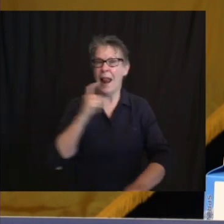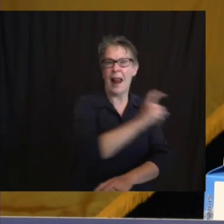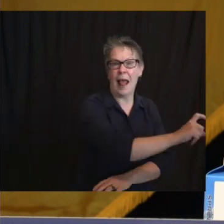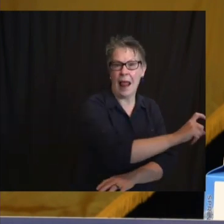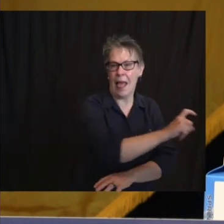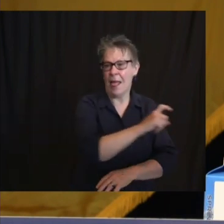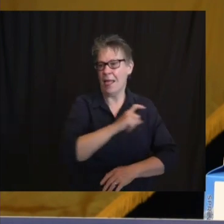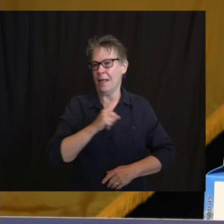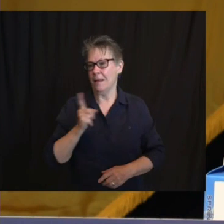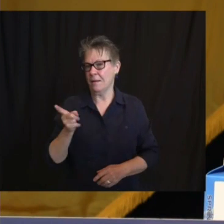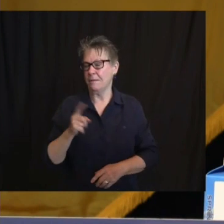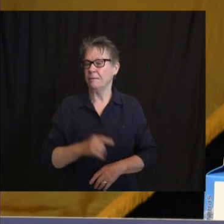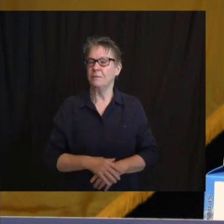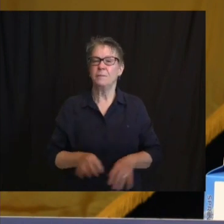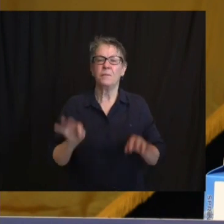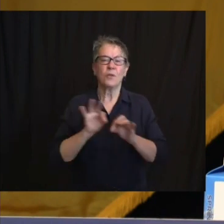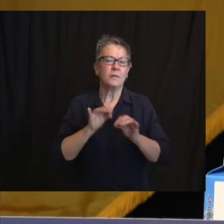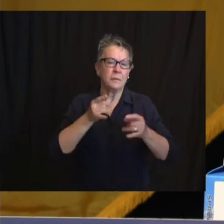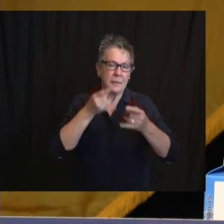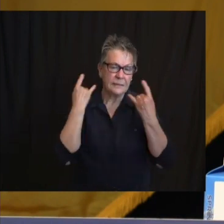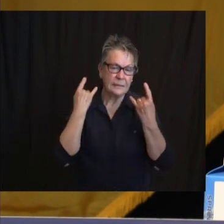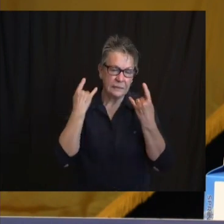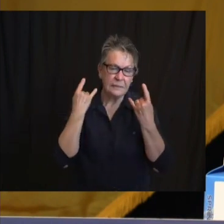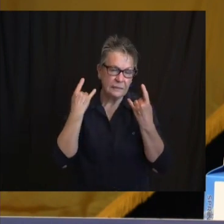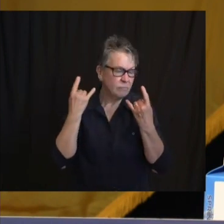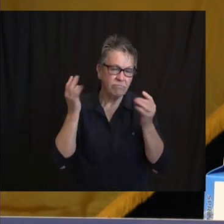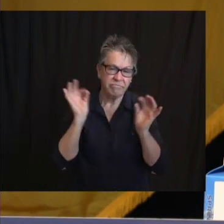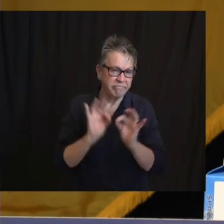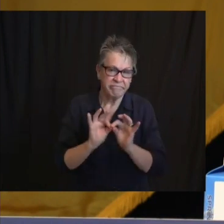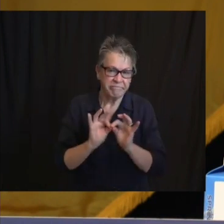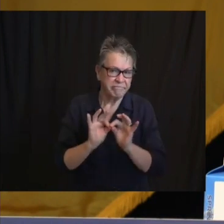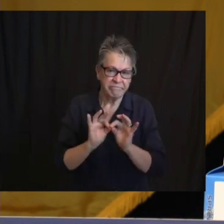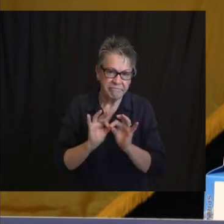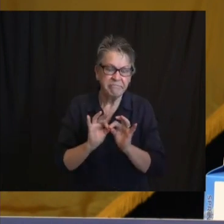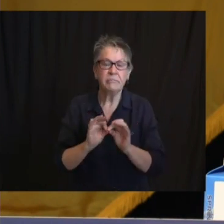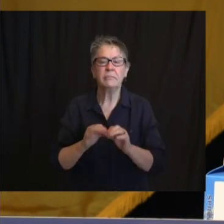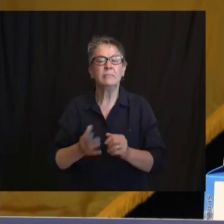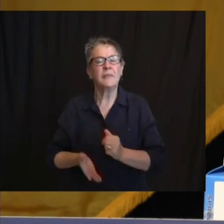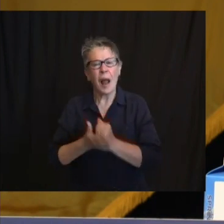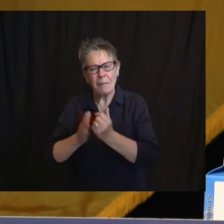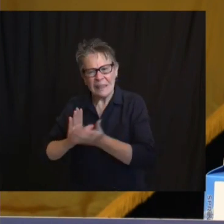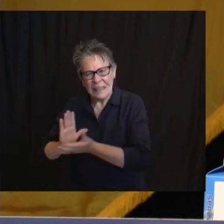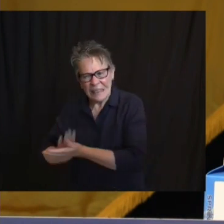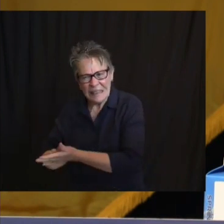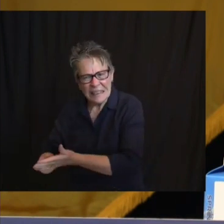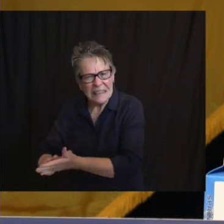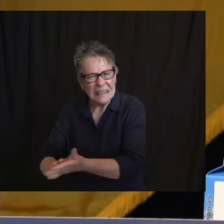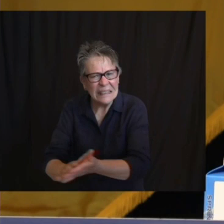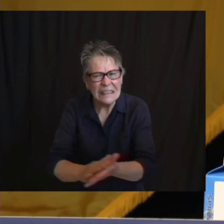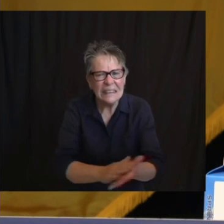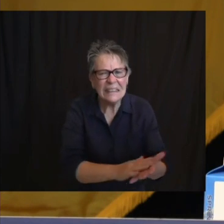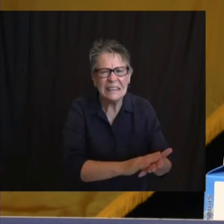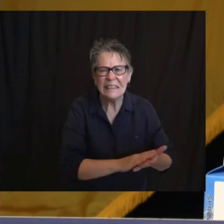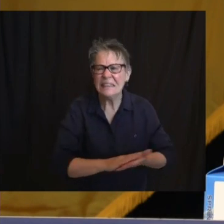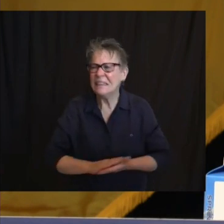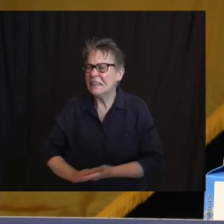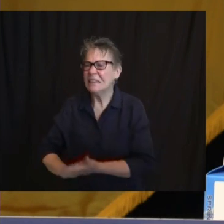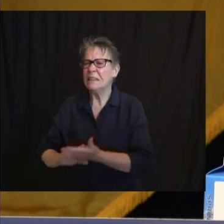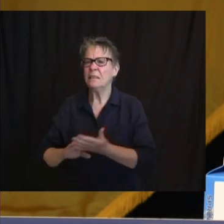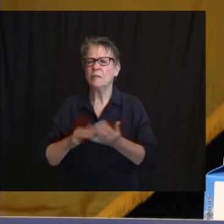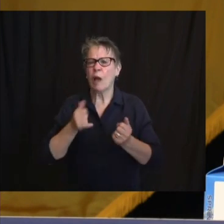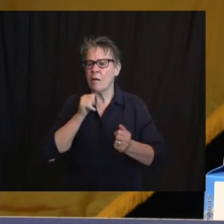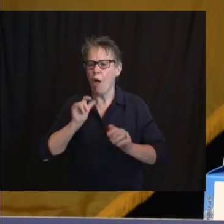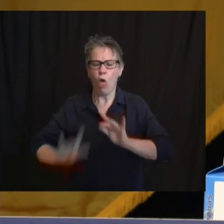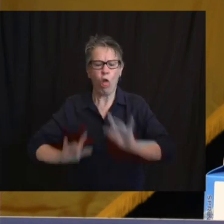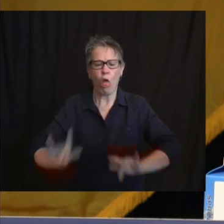when coughing or sneezing. Clean and disinfect frequently touched surfaces. Keeping focused on safety